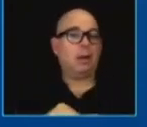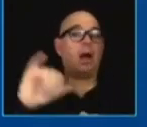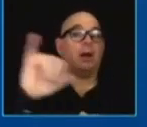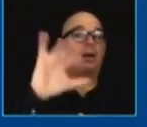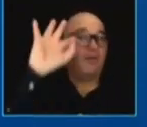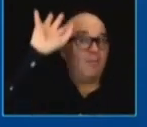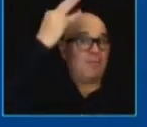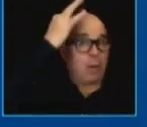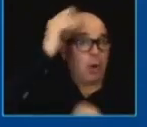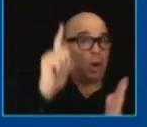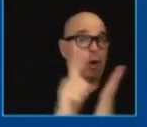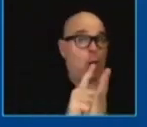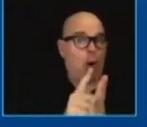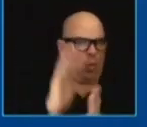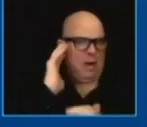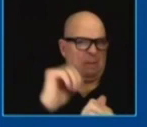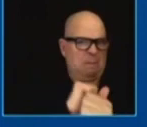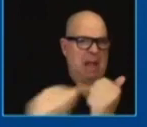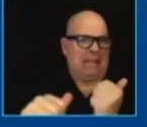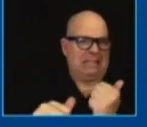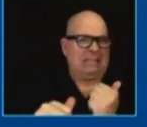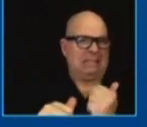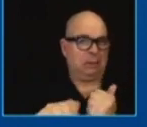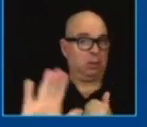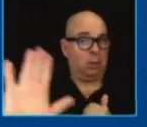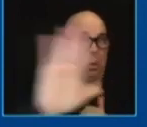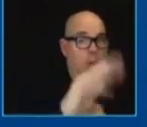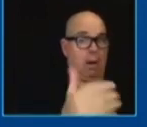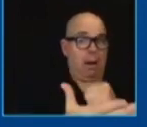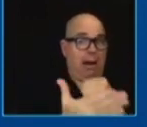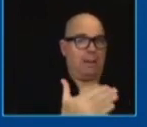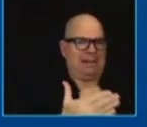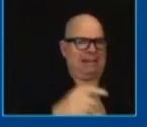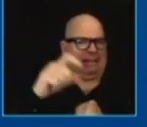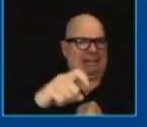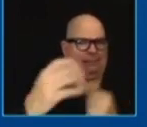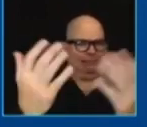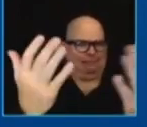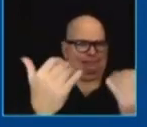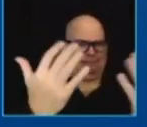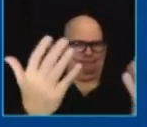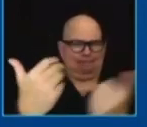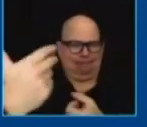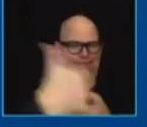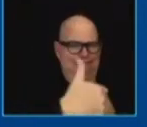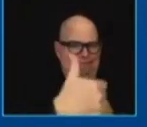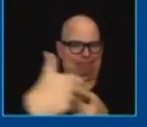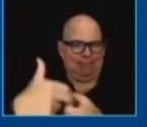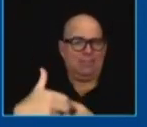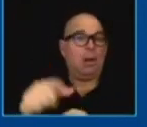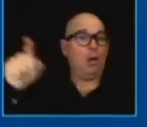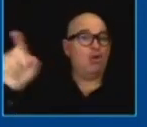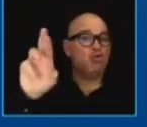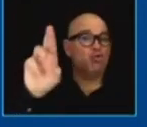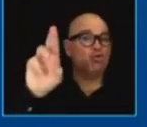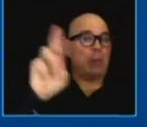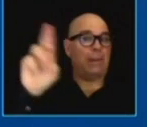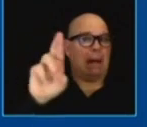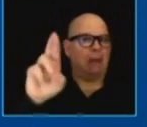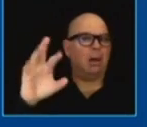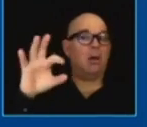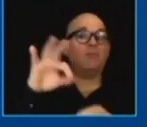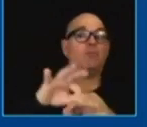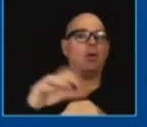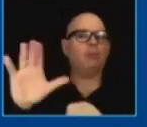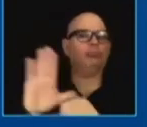your help together we're going to stand up to the big lie and the republican efforts to for voter suppression and election and election